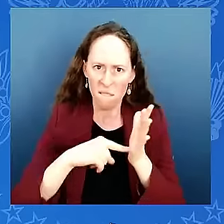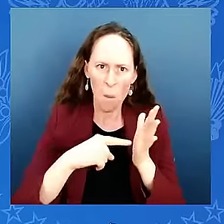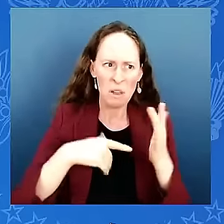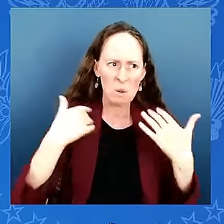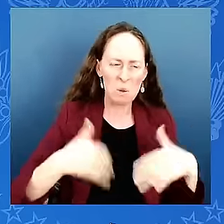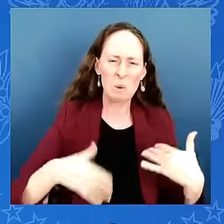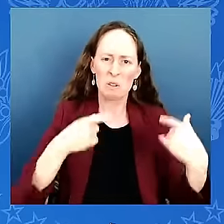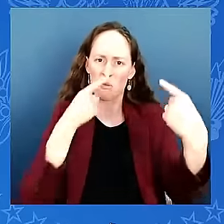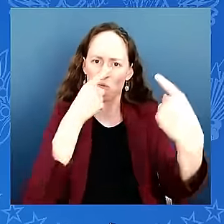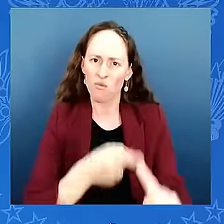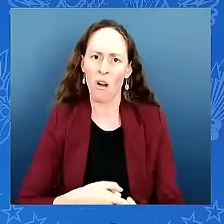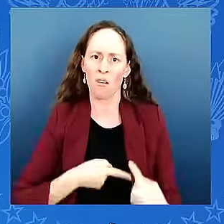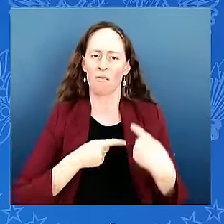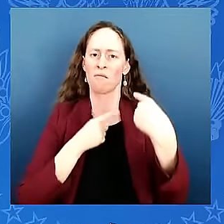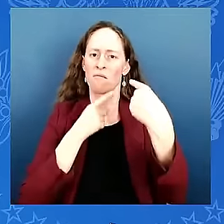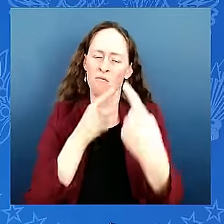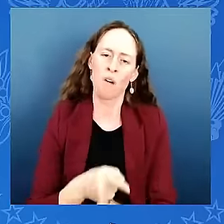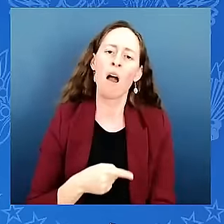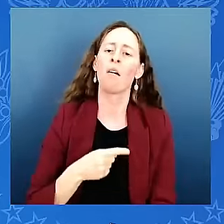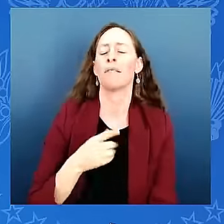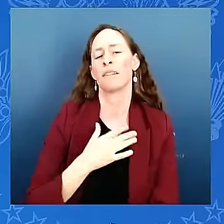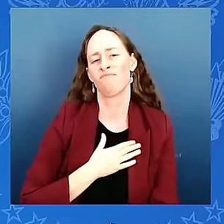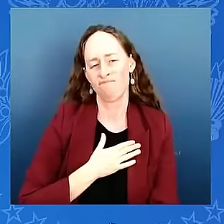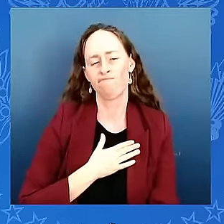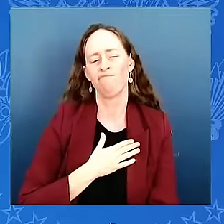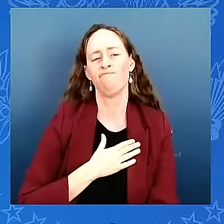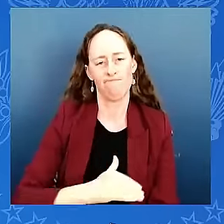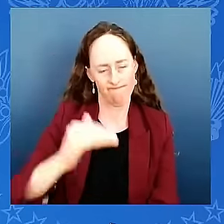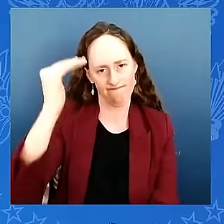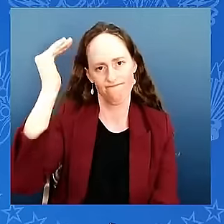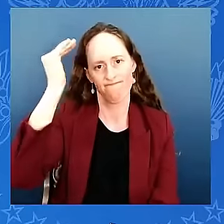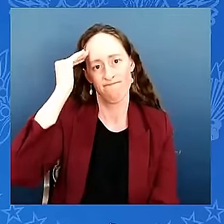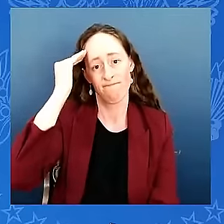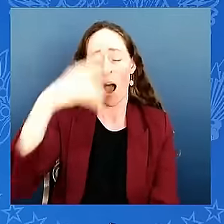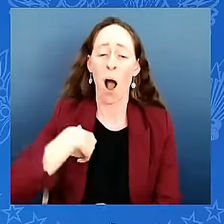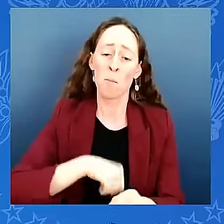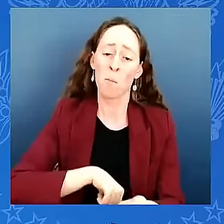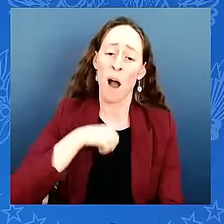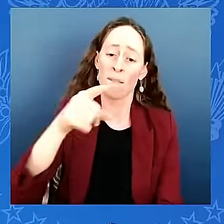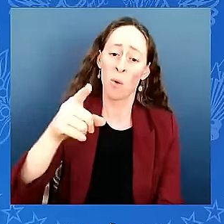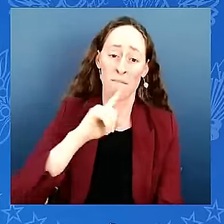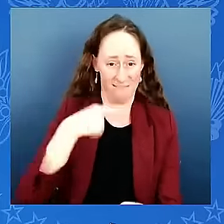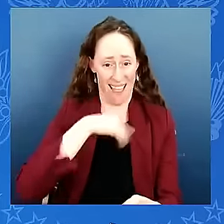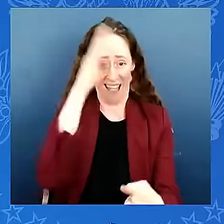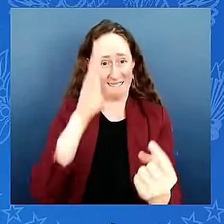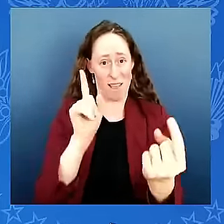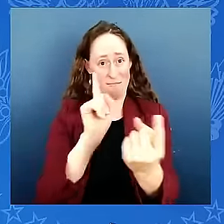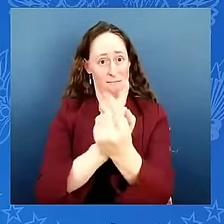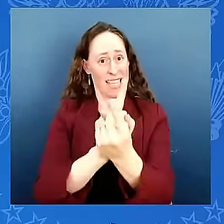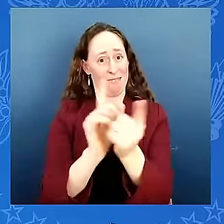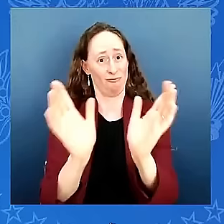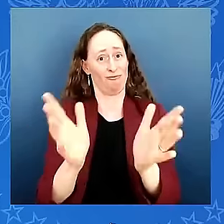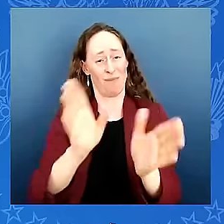proud of you presumptive to me to say that i've never met you personally but i really am i'm proud of hell of you you're just a real fighter